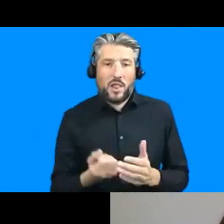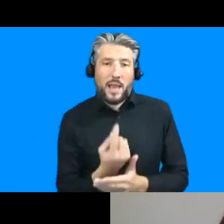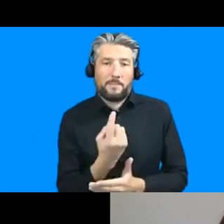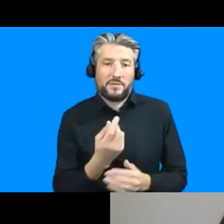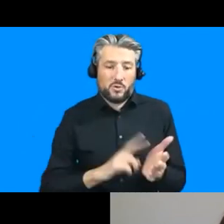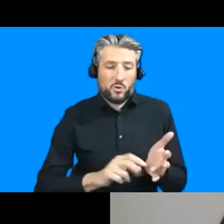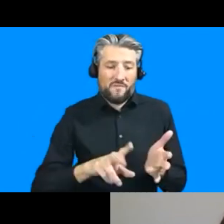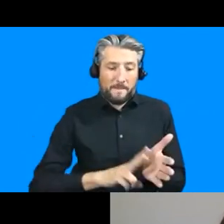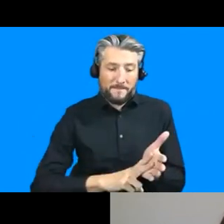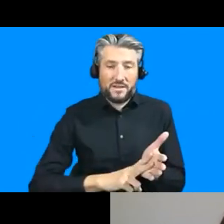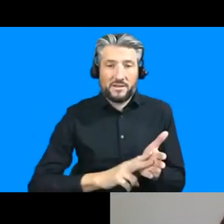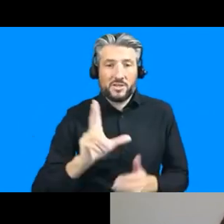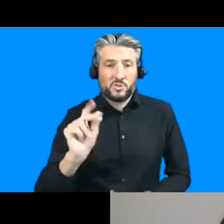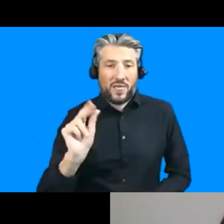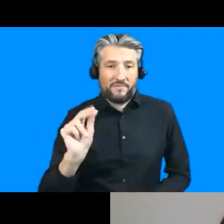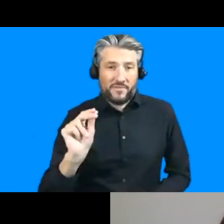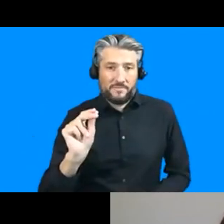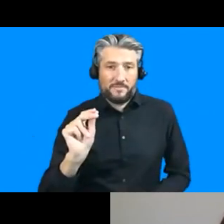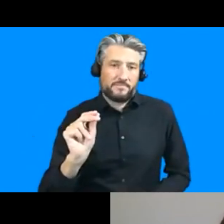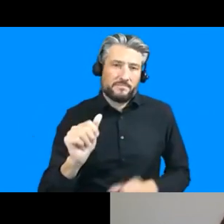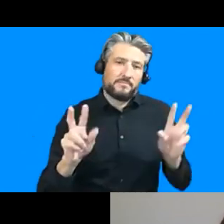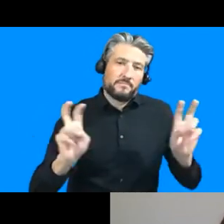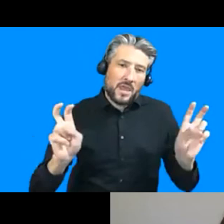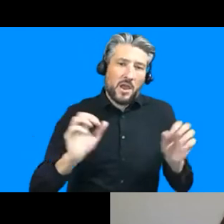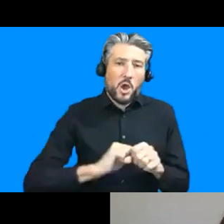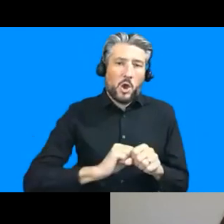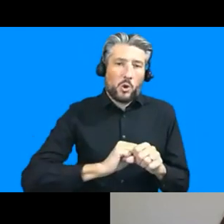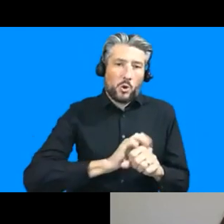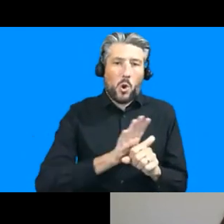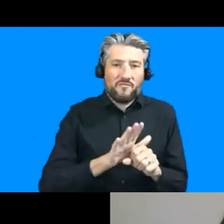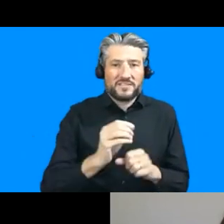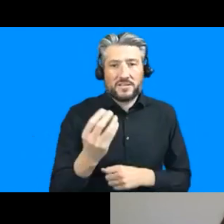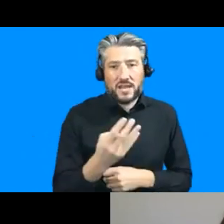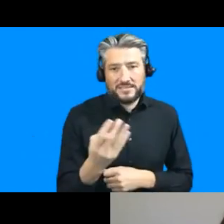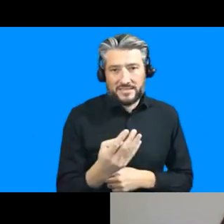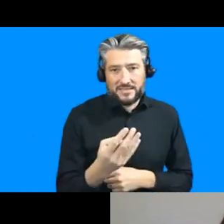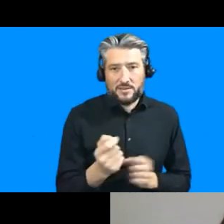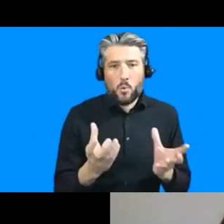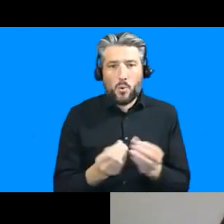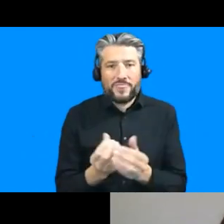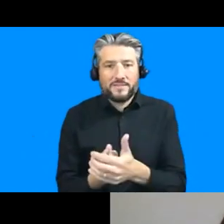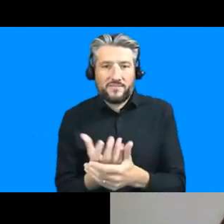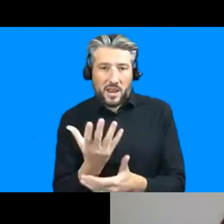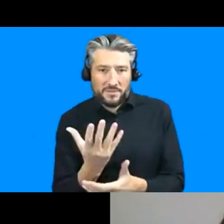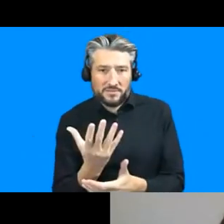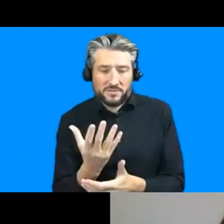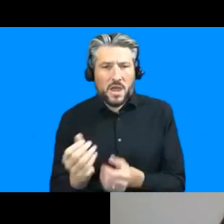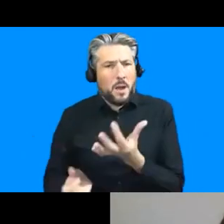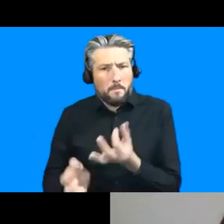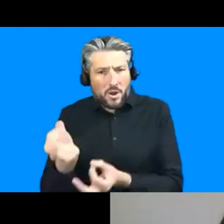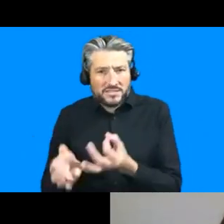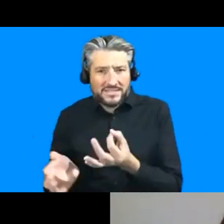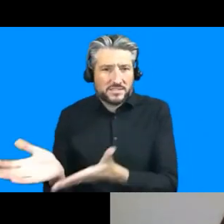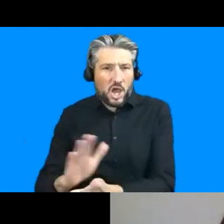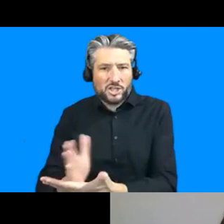november on kobe 19 and development the politics of uncertainty so taking forward some issues that i think have